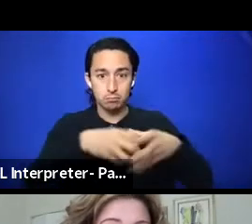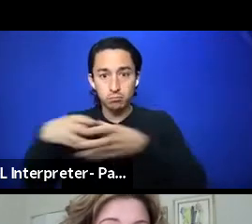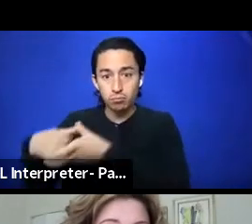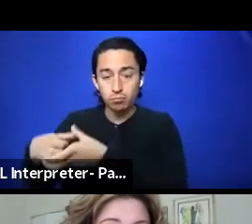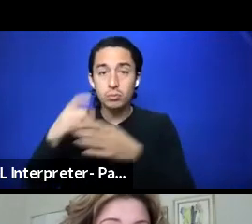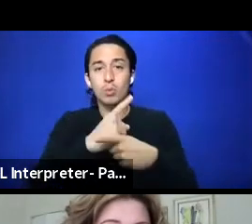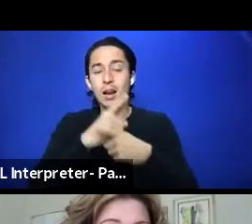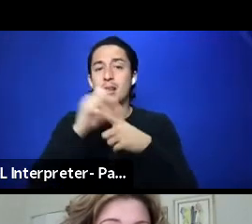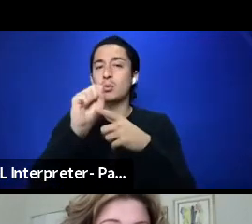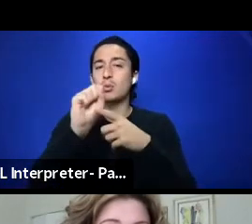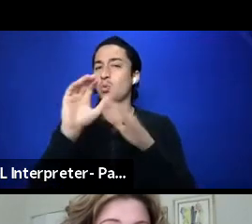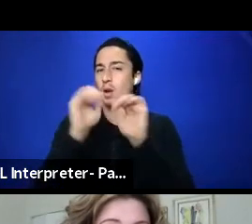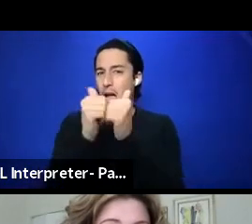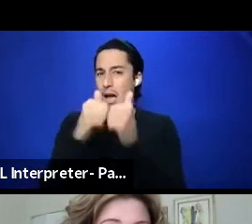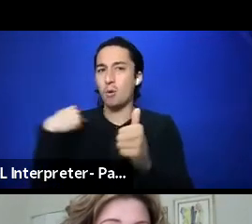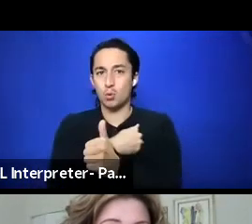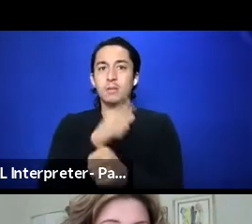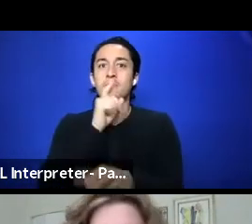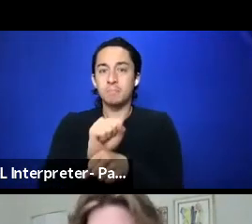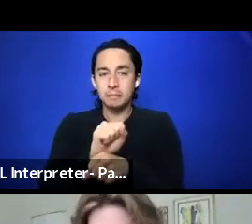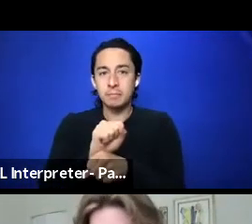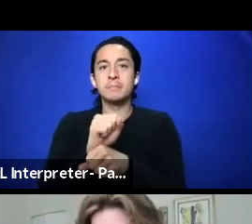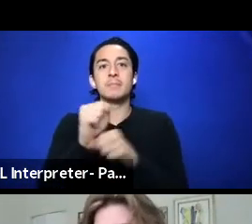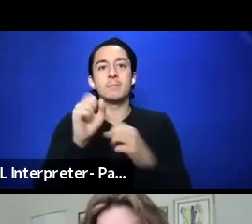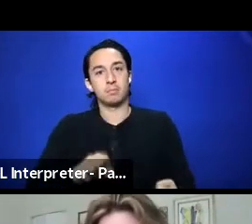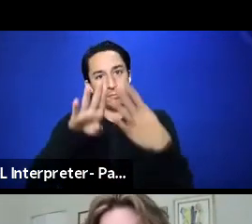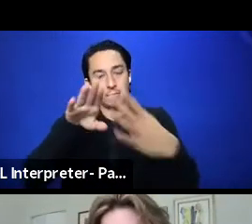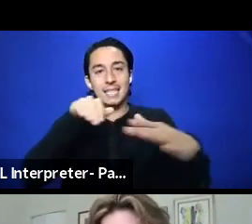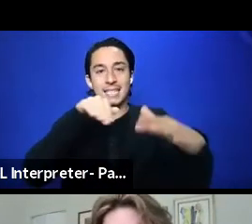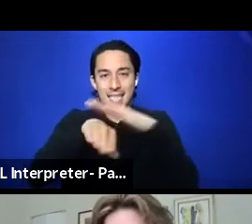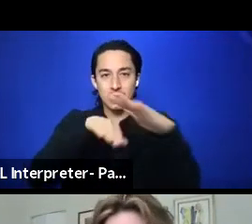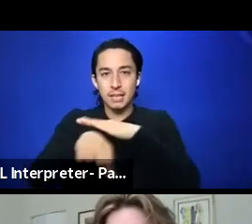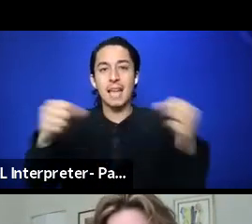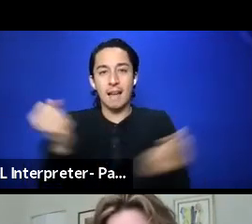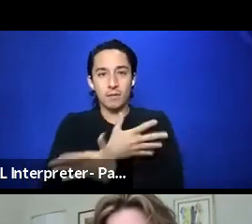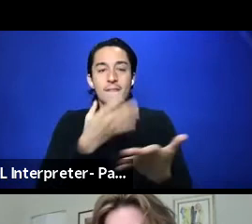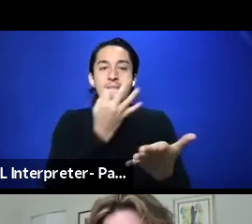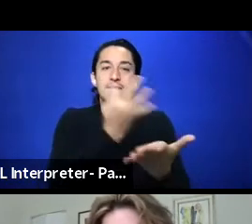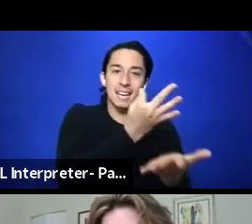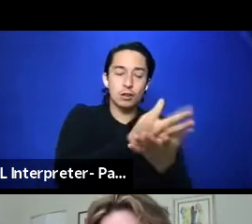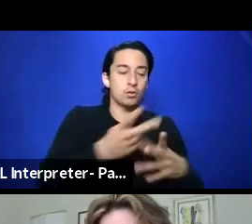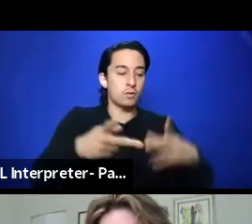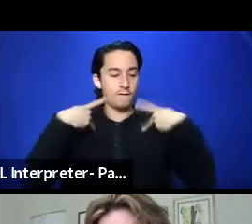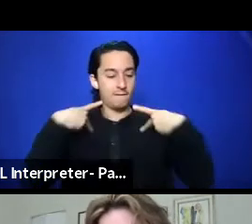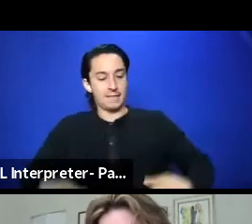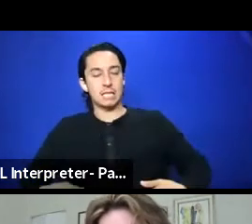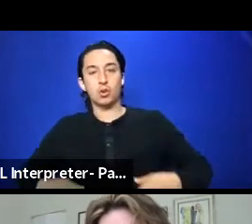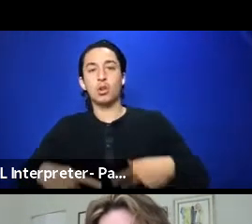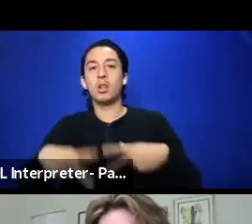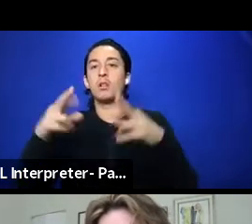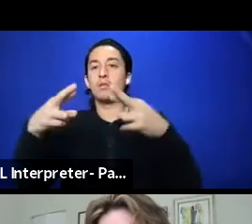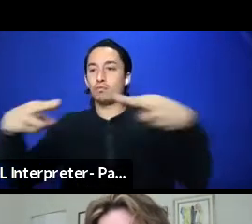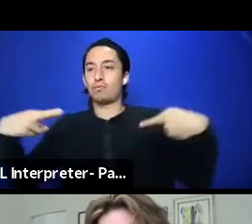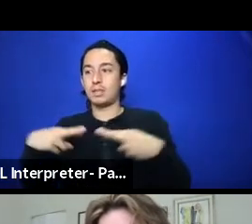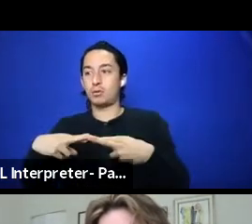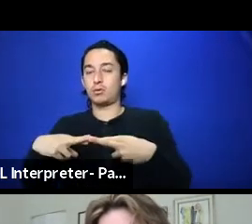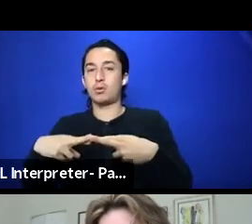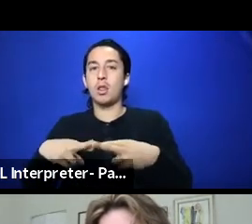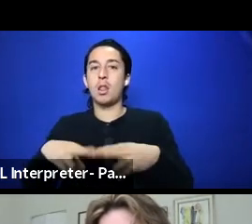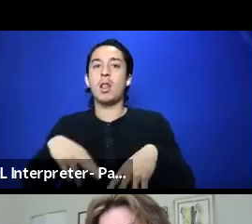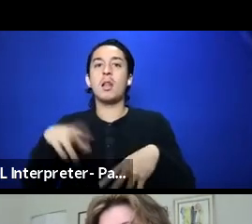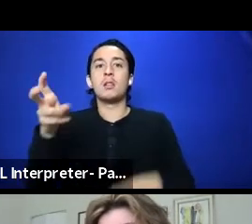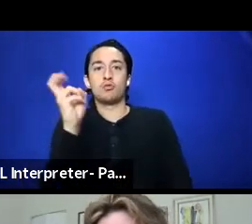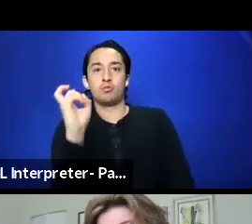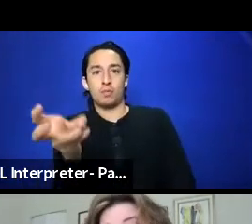we truly address accessibility on all fronts, financial, physical, regional transportation,